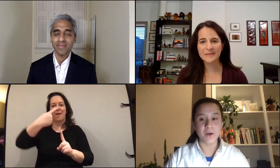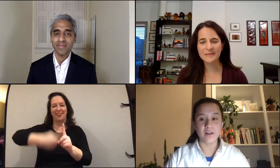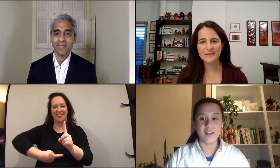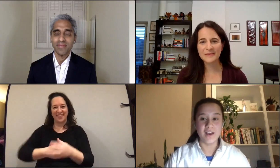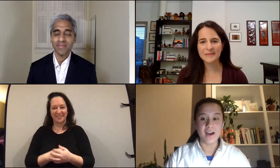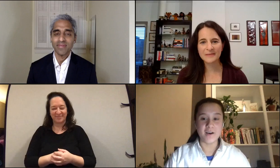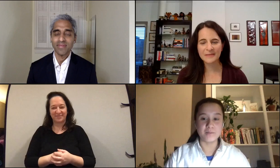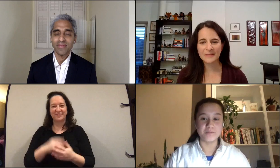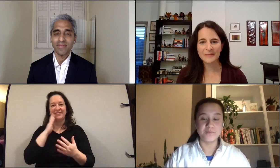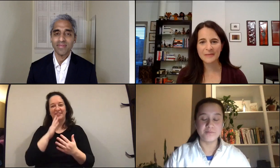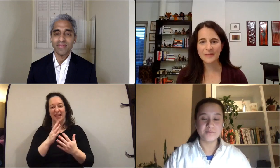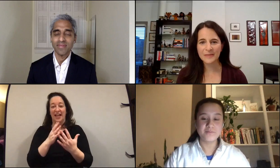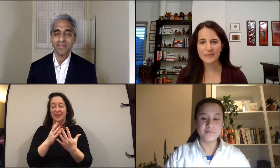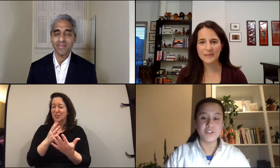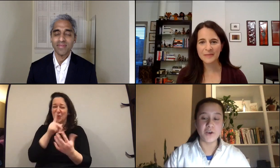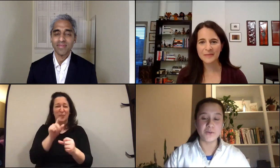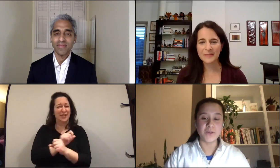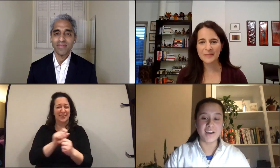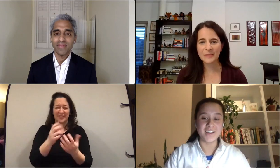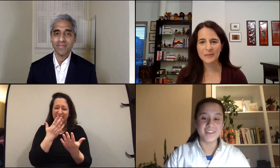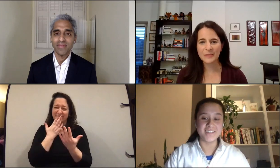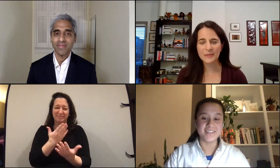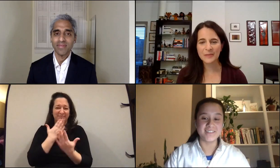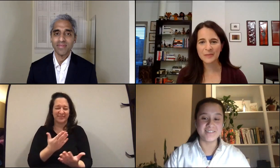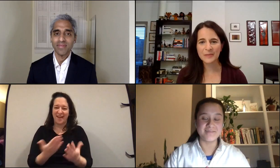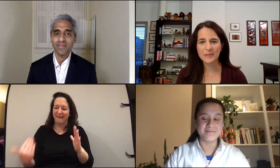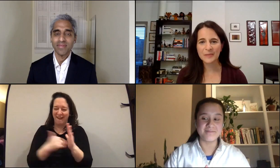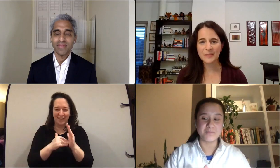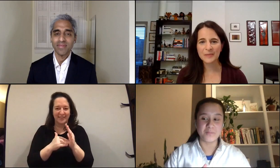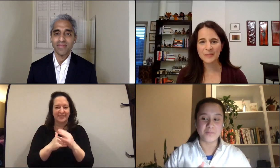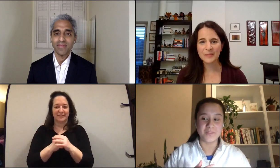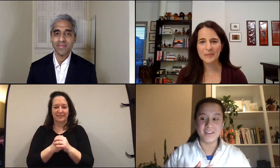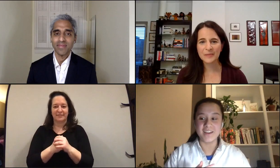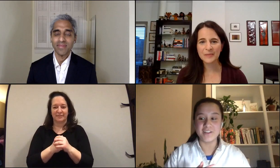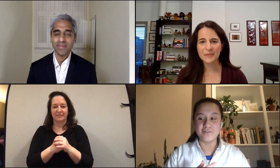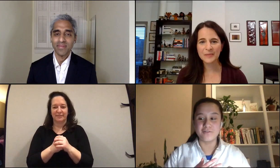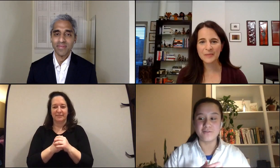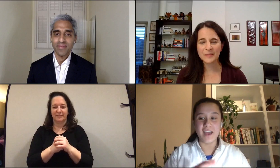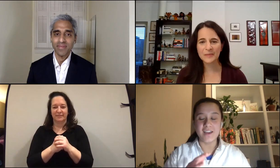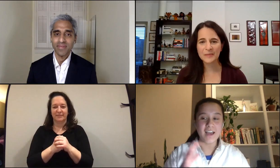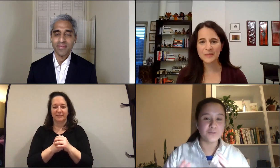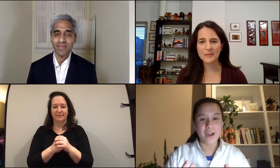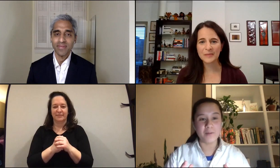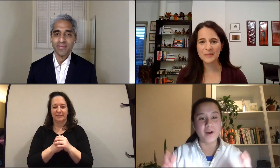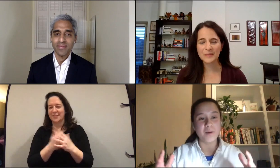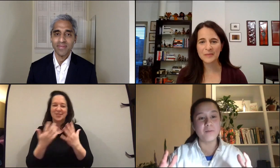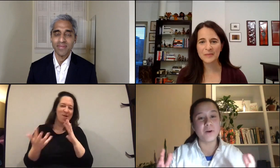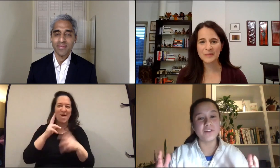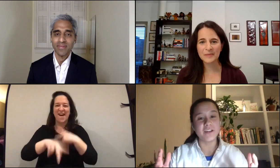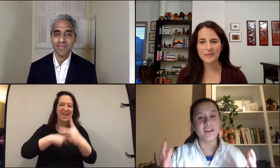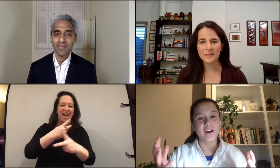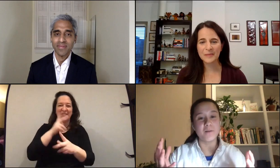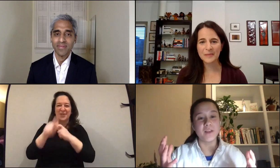into may as well um so uh kind of as a wrap up